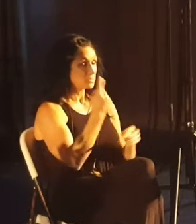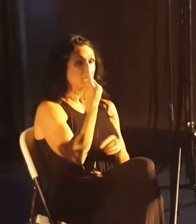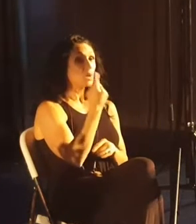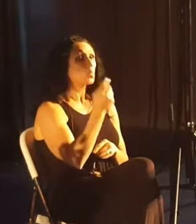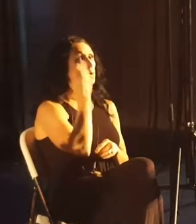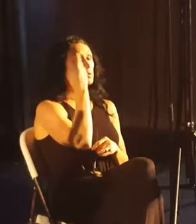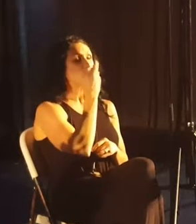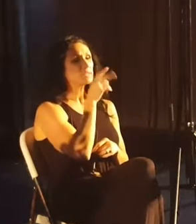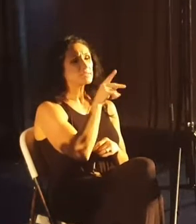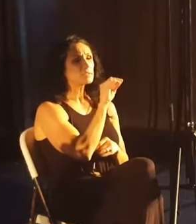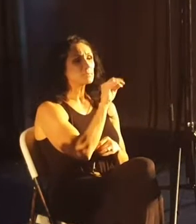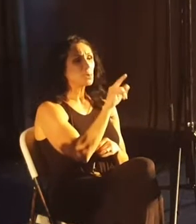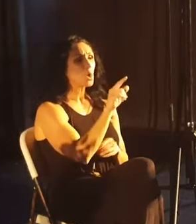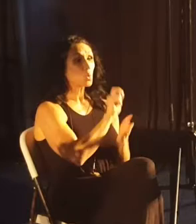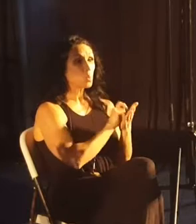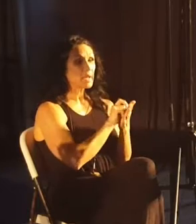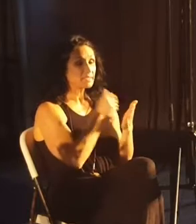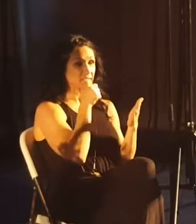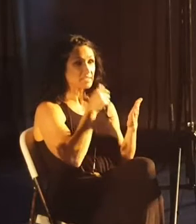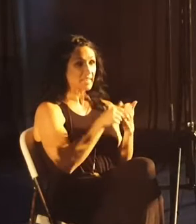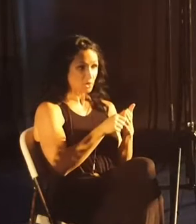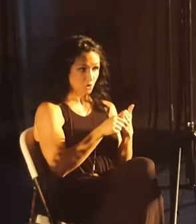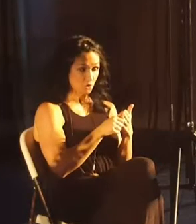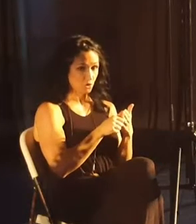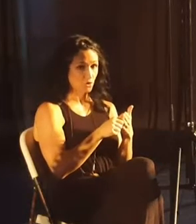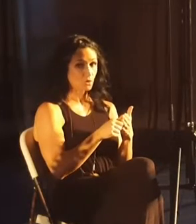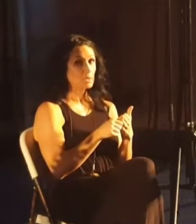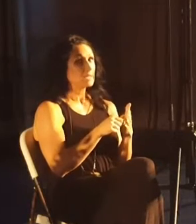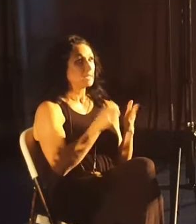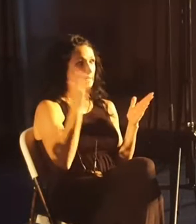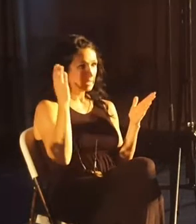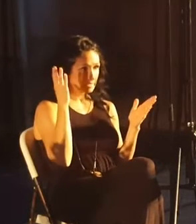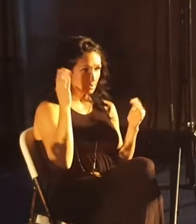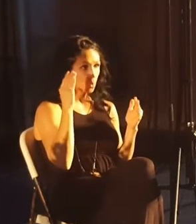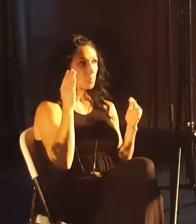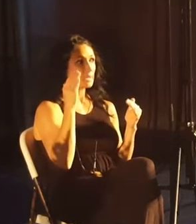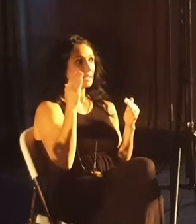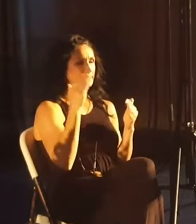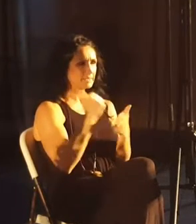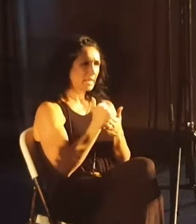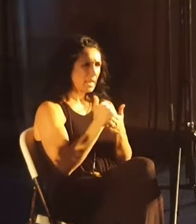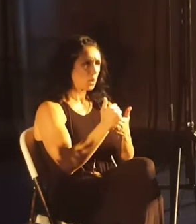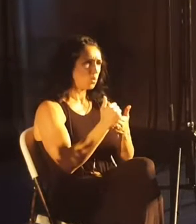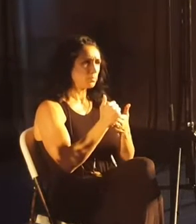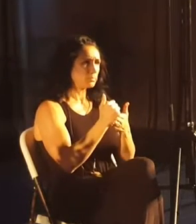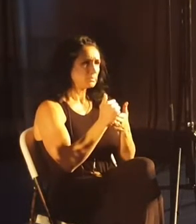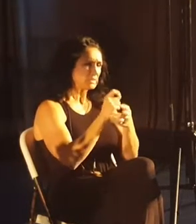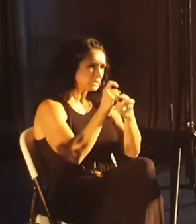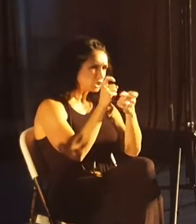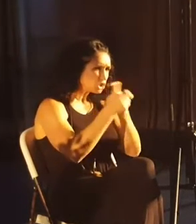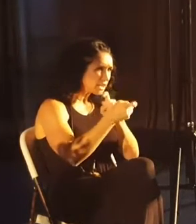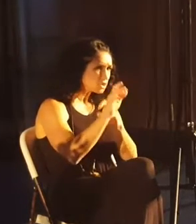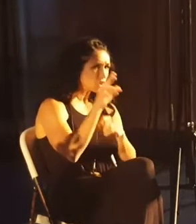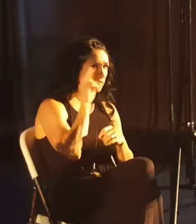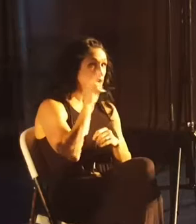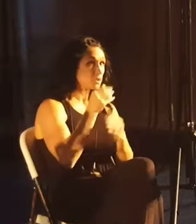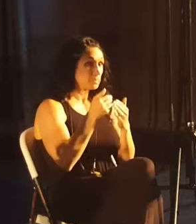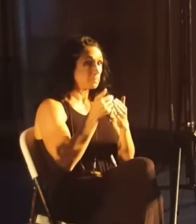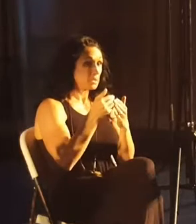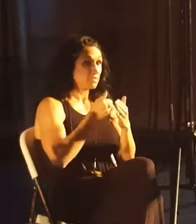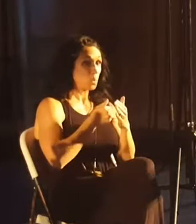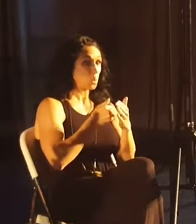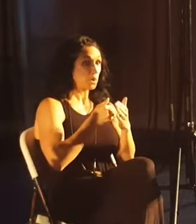reasons that Paul writes them this letter is he's, he's hoping to help correct their vision before it gets too far